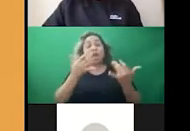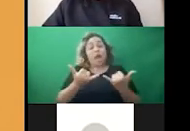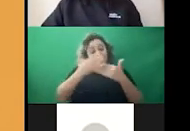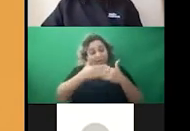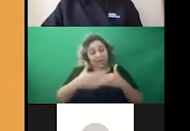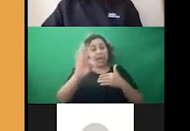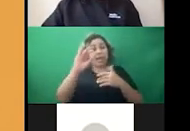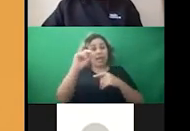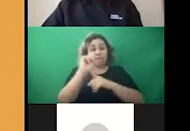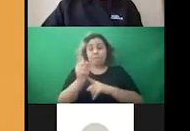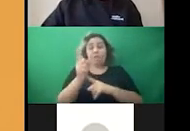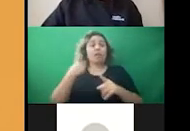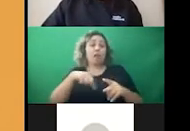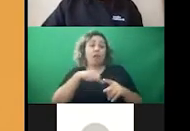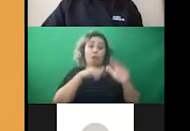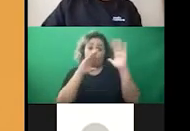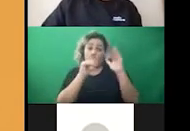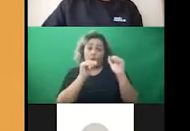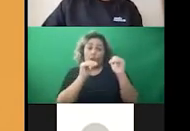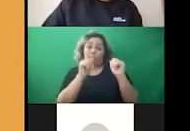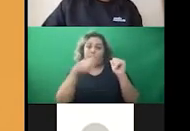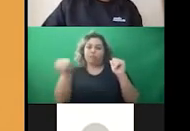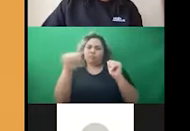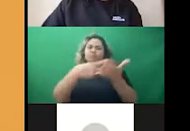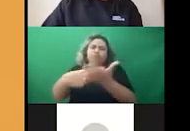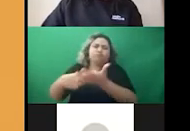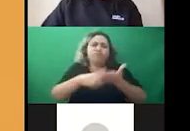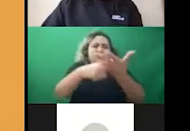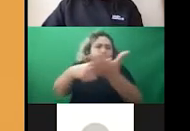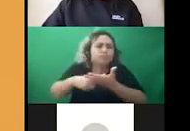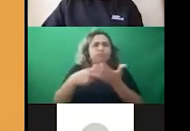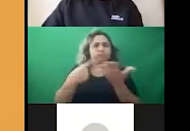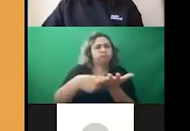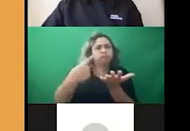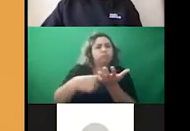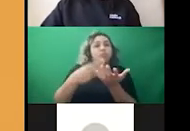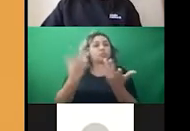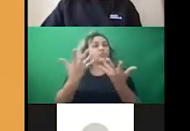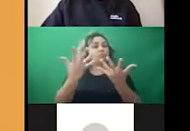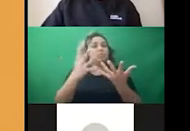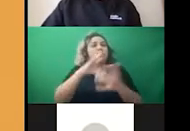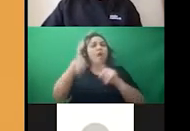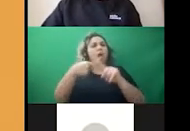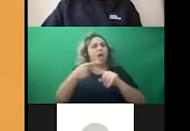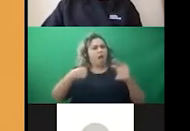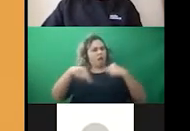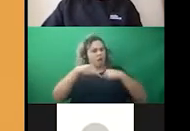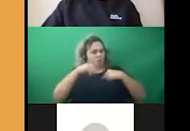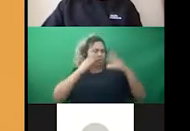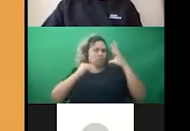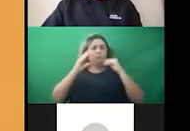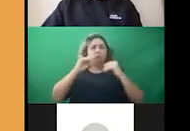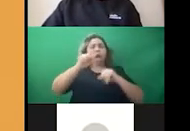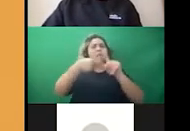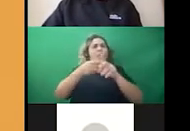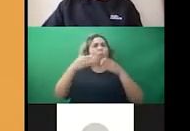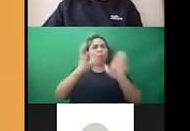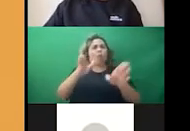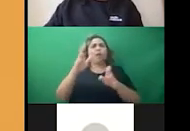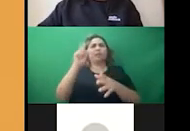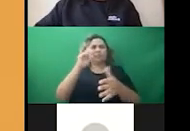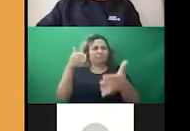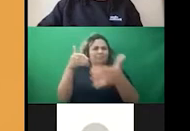or so, I'm hoping that we can have a conversation rooted in our lived experiences about the ways racialized